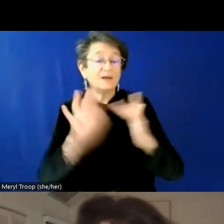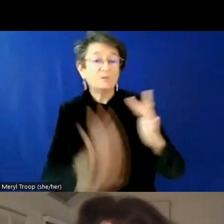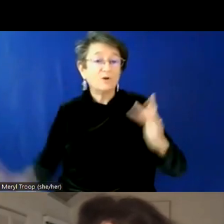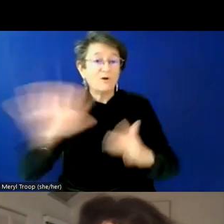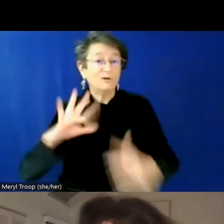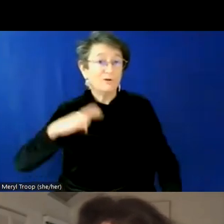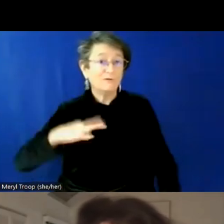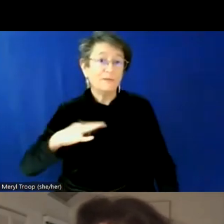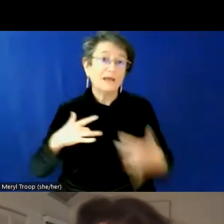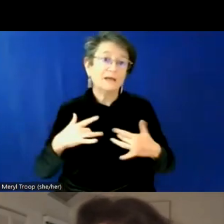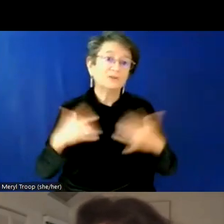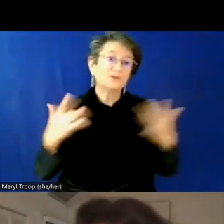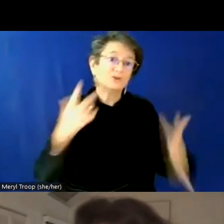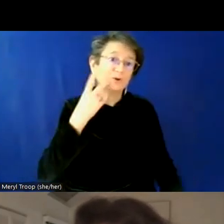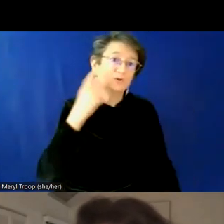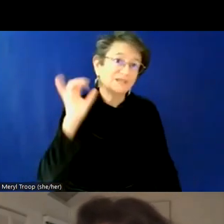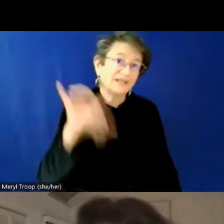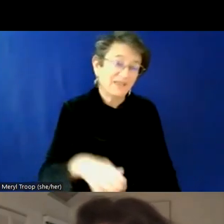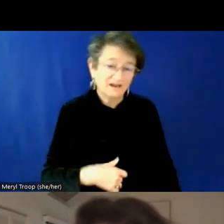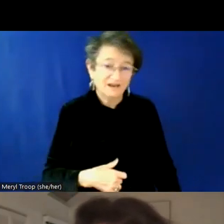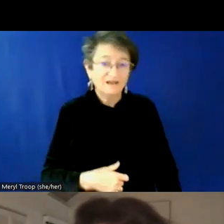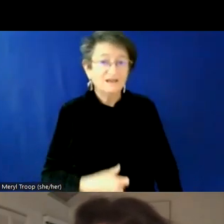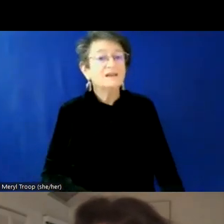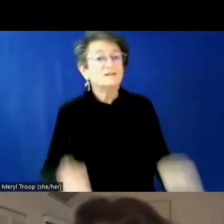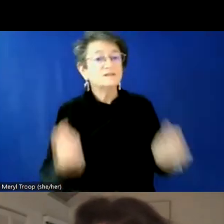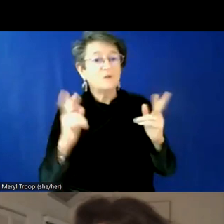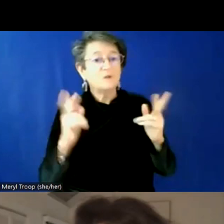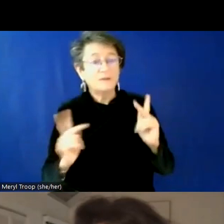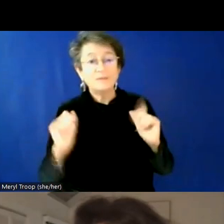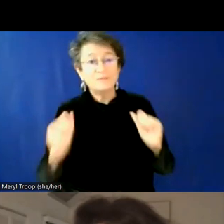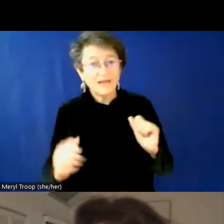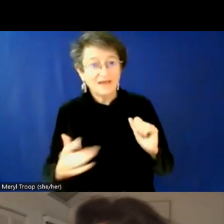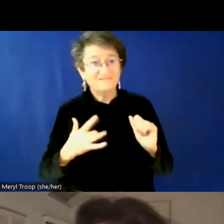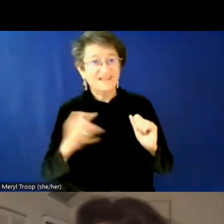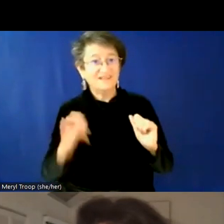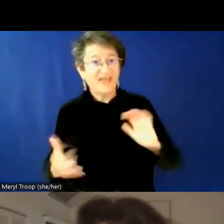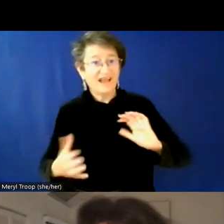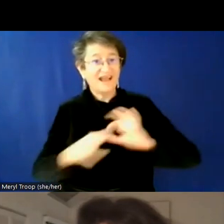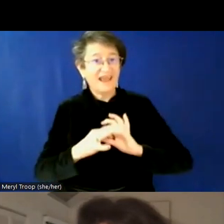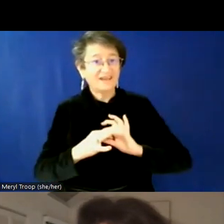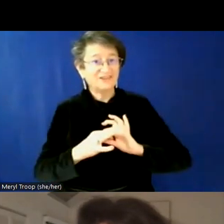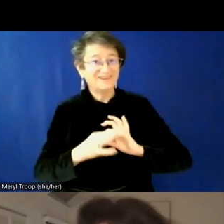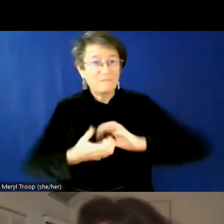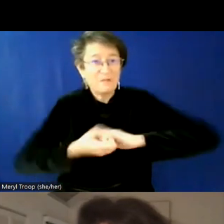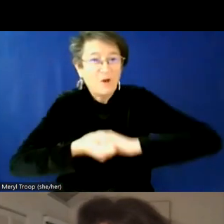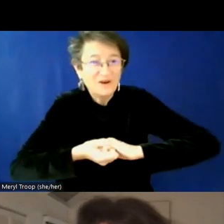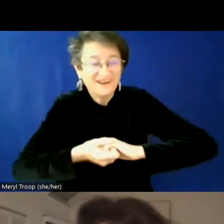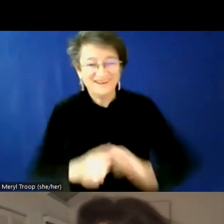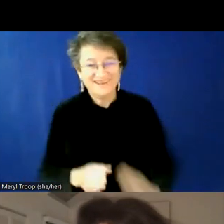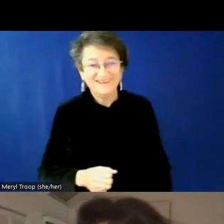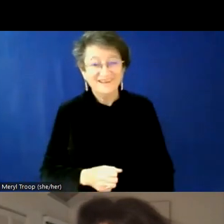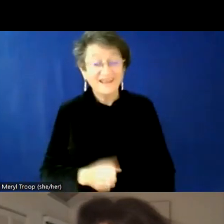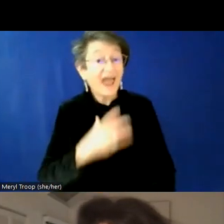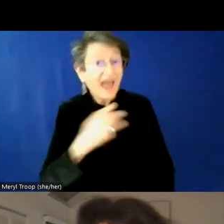a joy to see, uh, so many other people be able to get that connection and belonging and also live in a state, uh, that wants